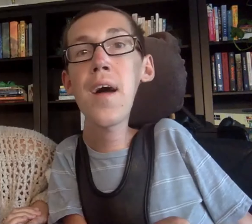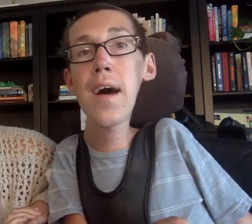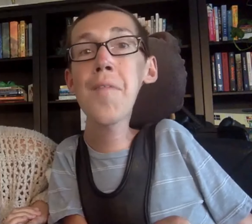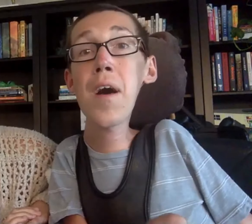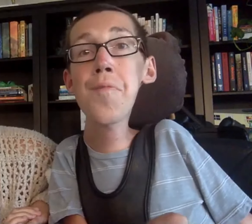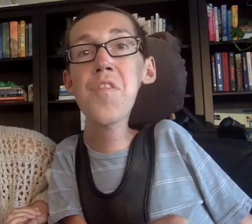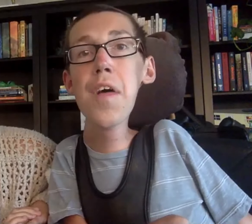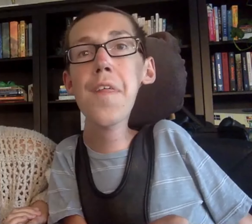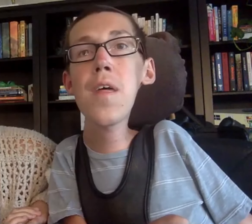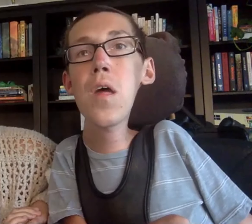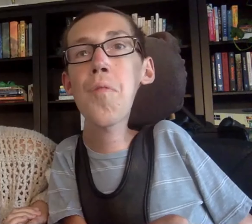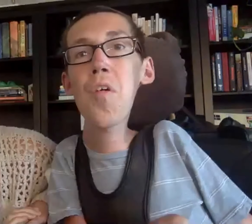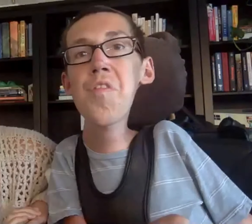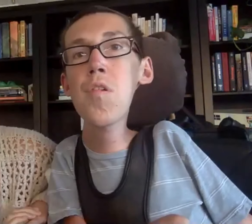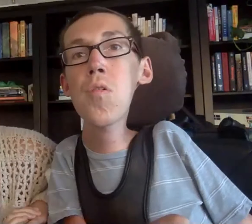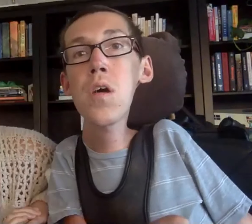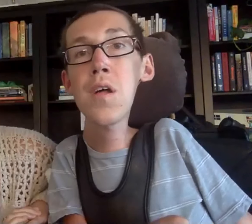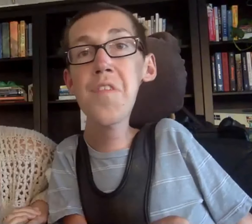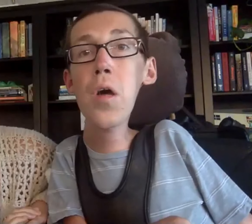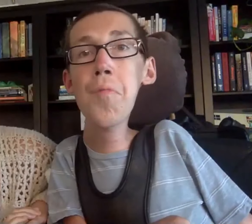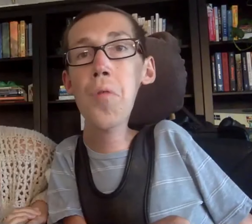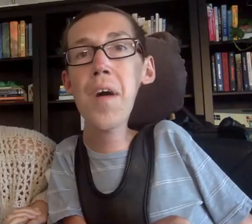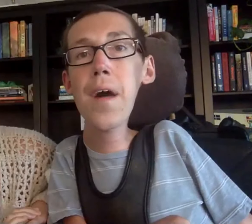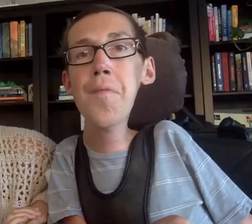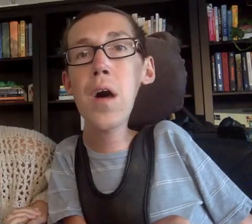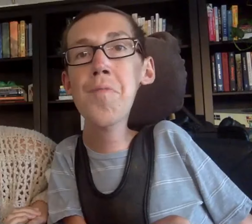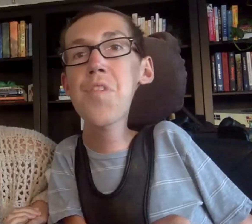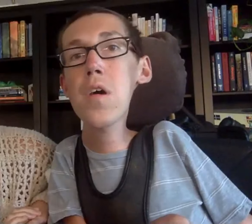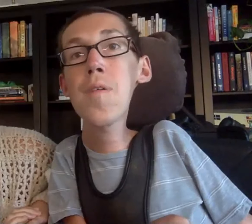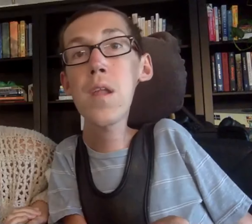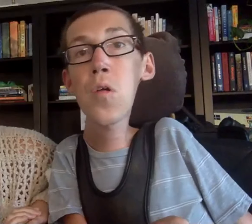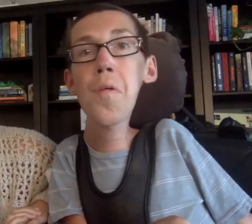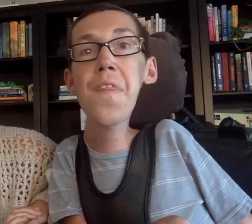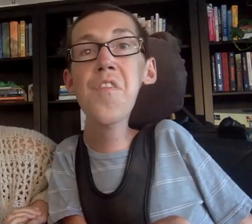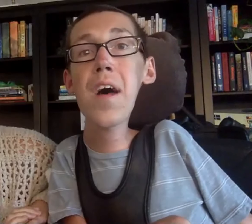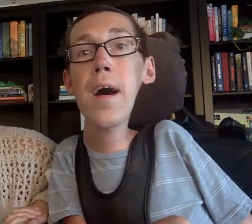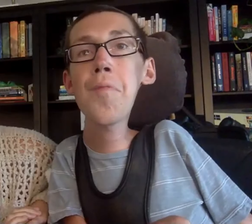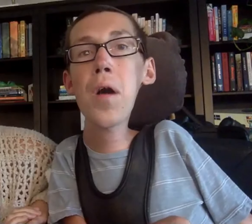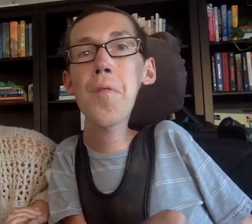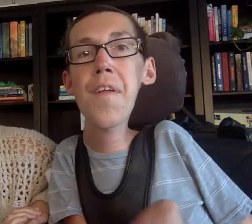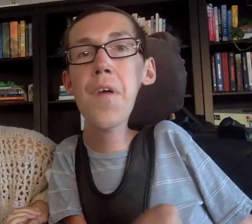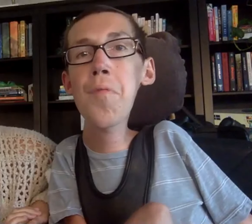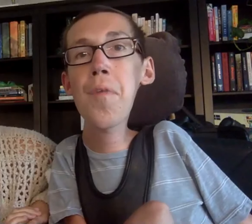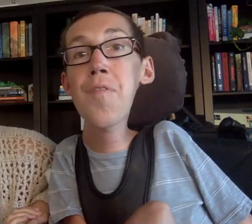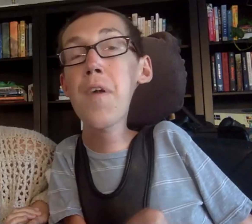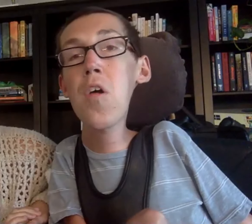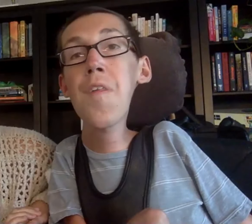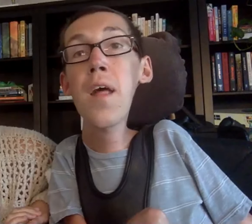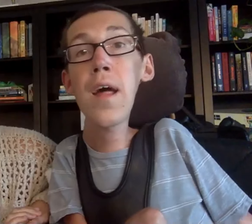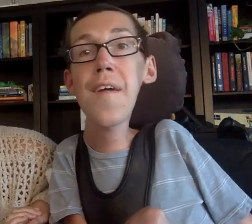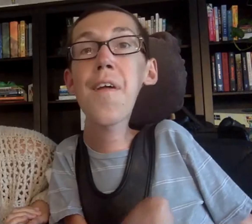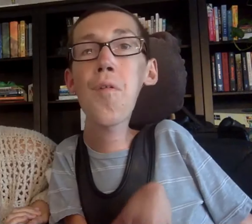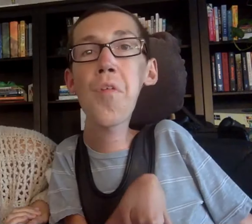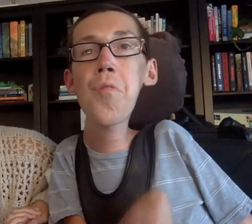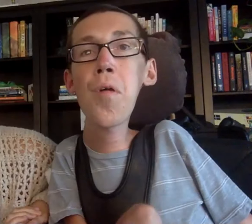And I'm not physically able to type on my laptop. So with this app I'm able to type on my phone